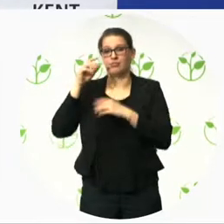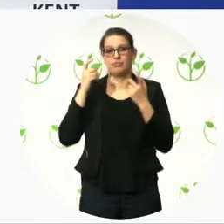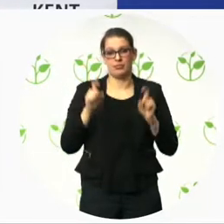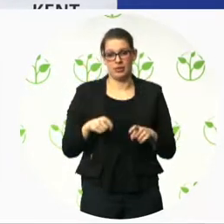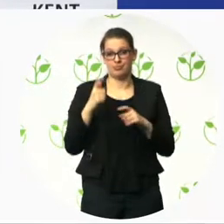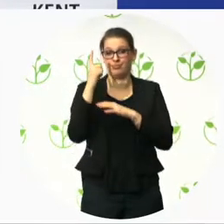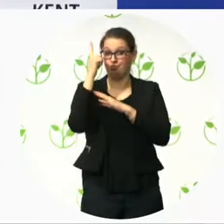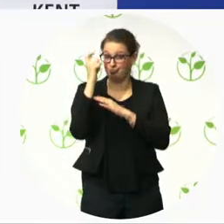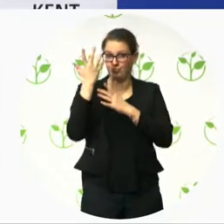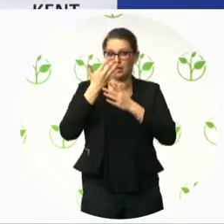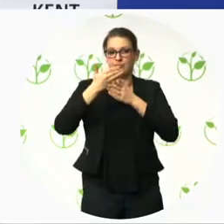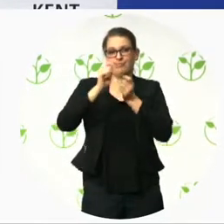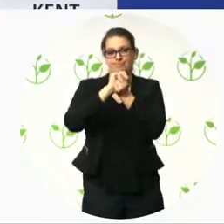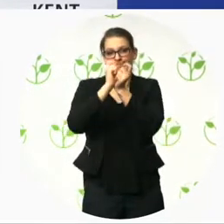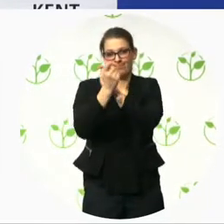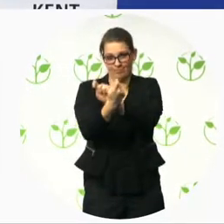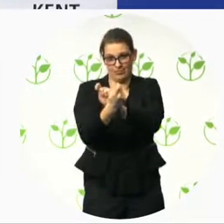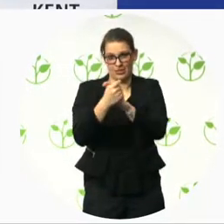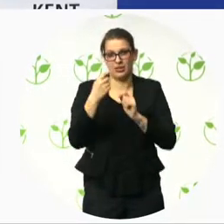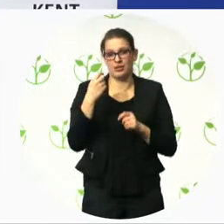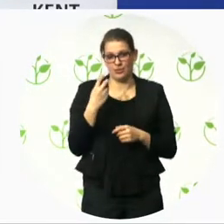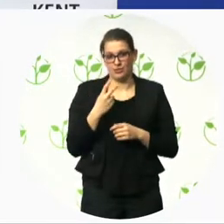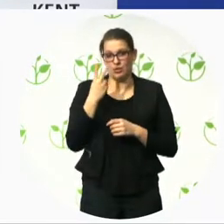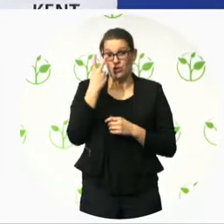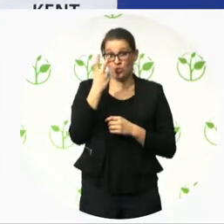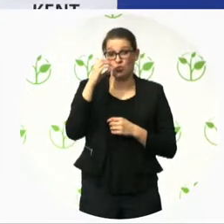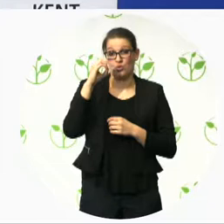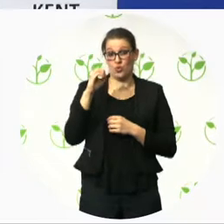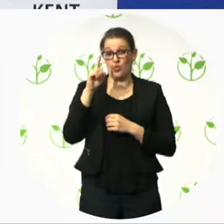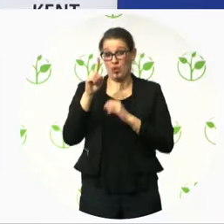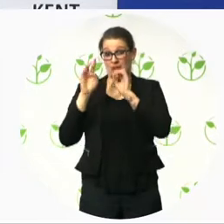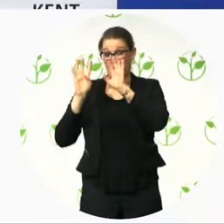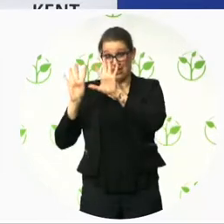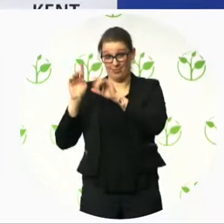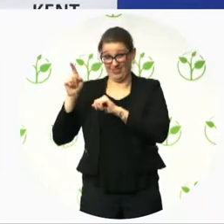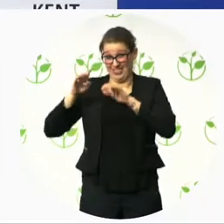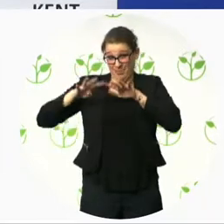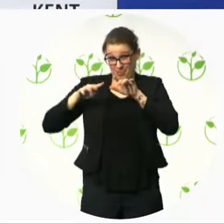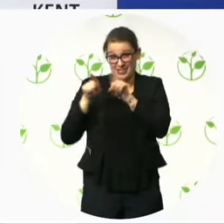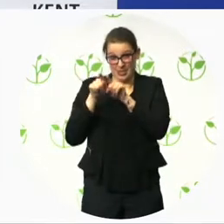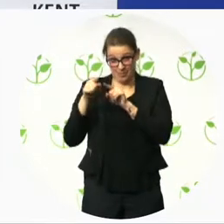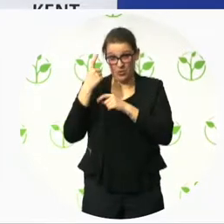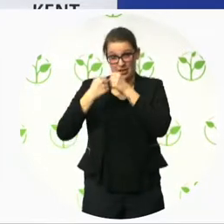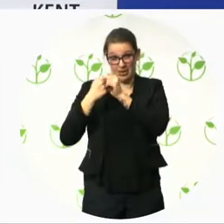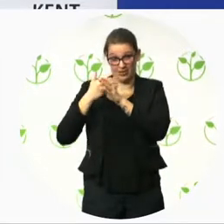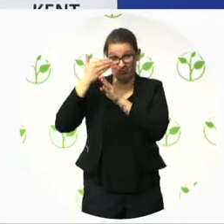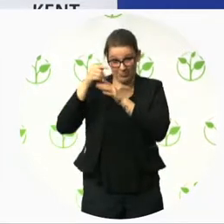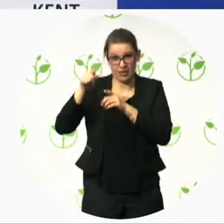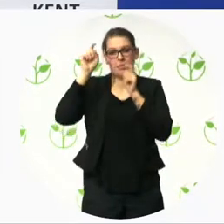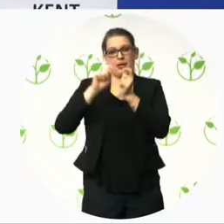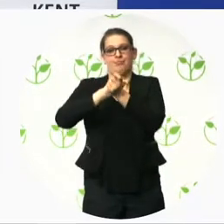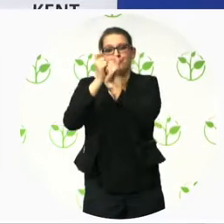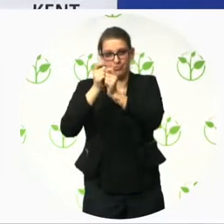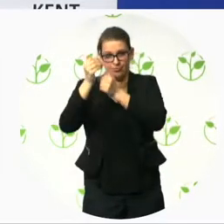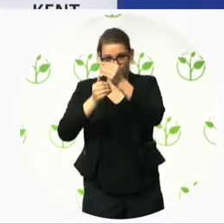By the end of 2020, the rules should also apply to all public sector websites, and by mid